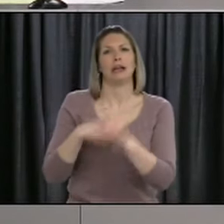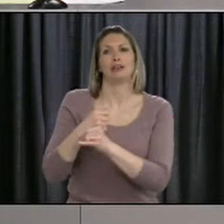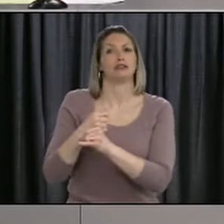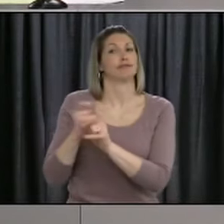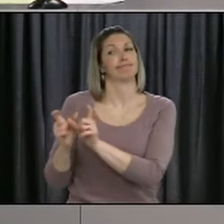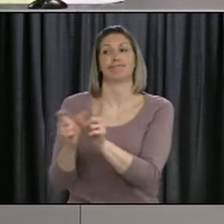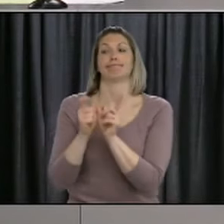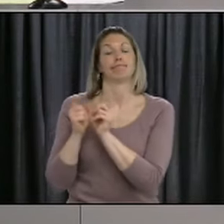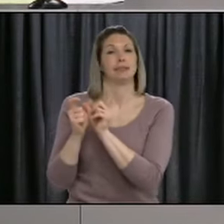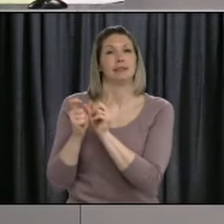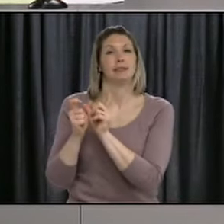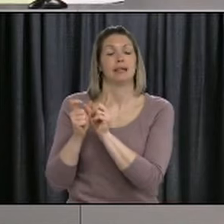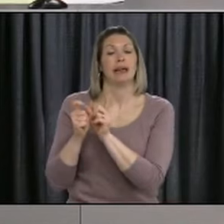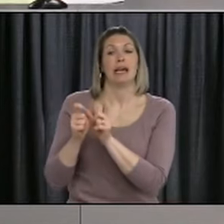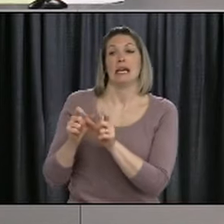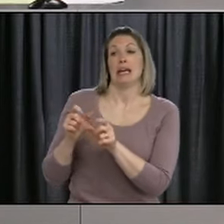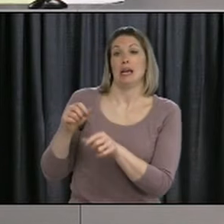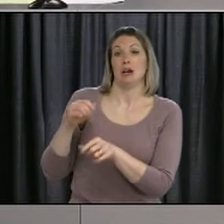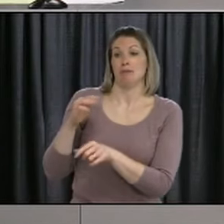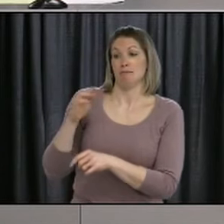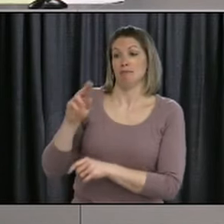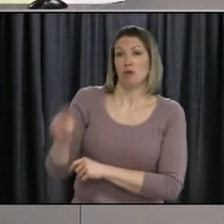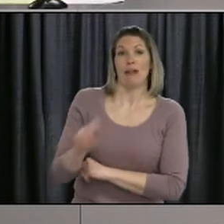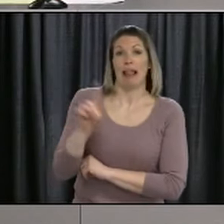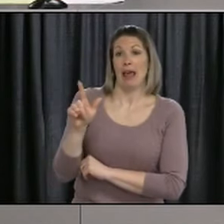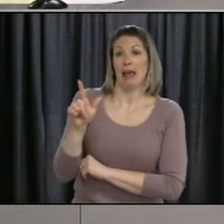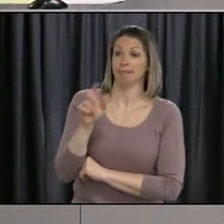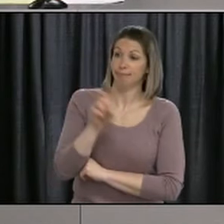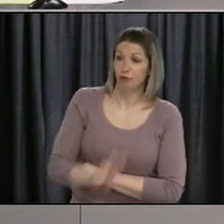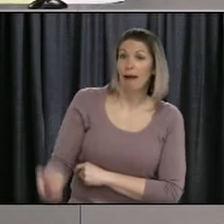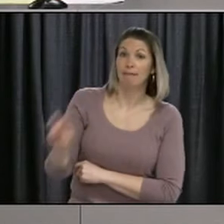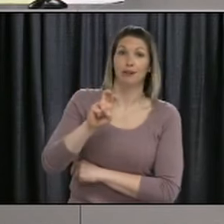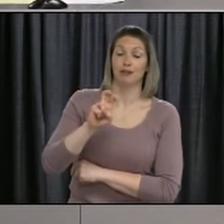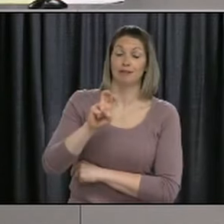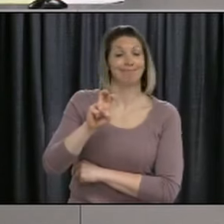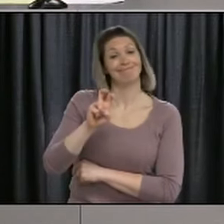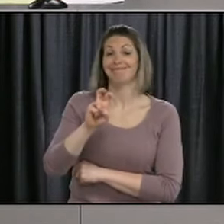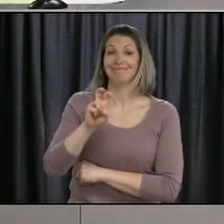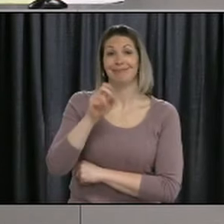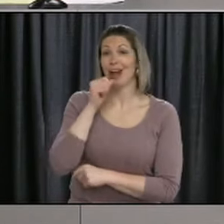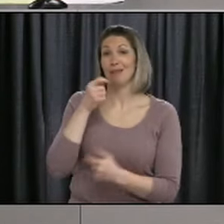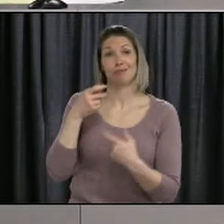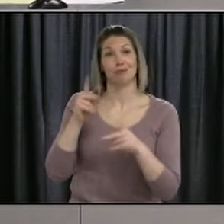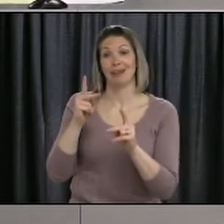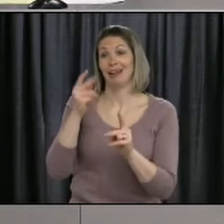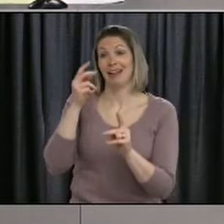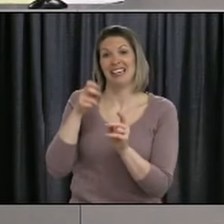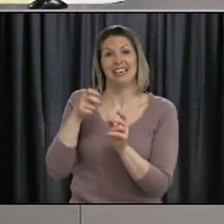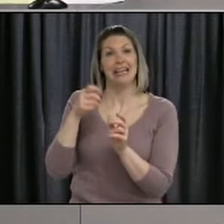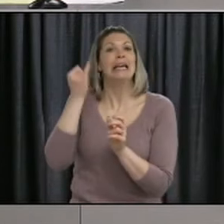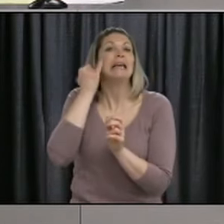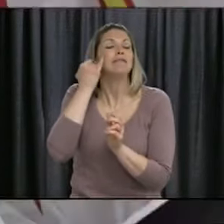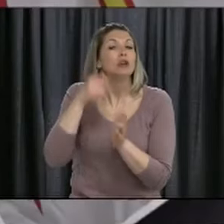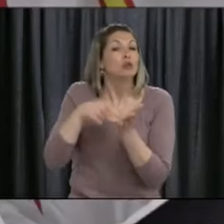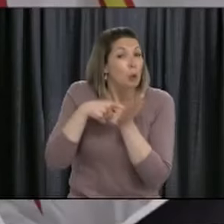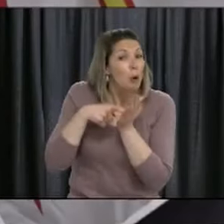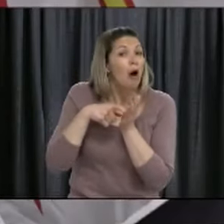travel within the province. When do you expect or what sort of steps would that expand to allow people to have vacations, for example?